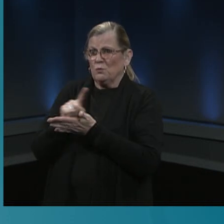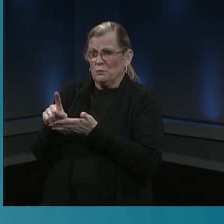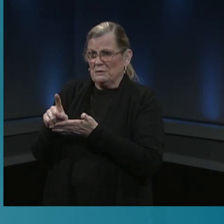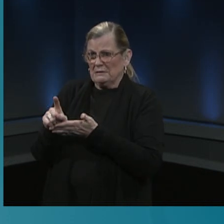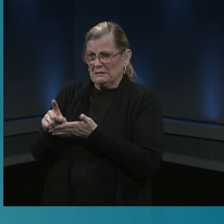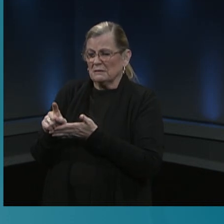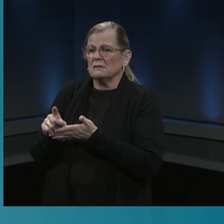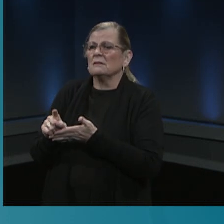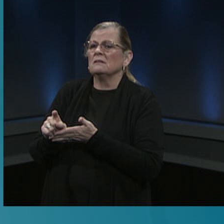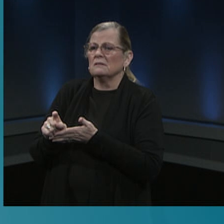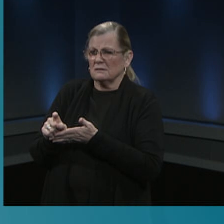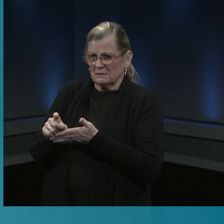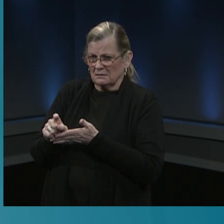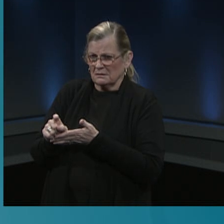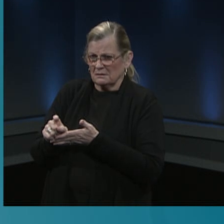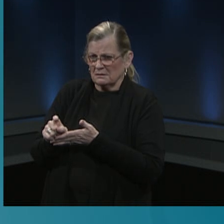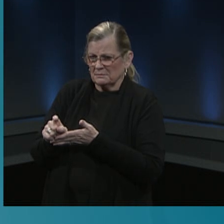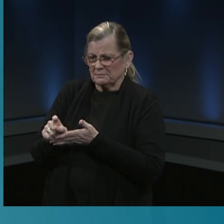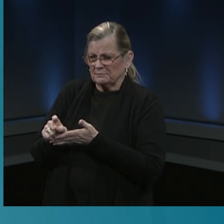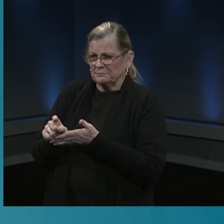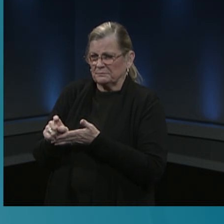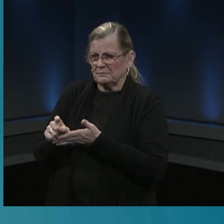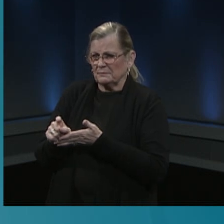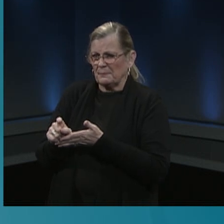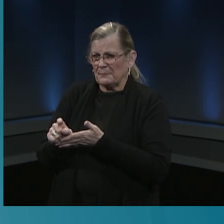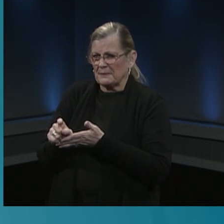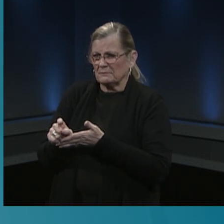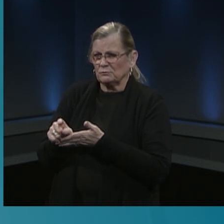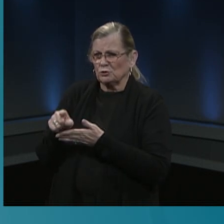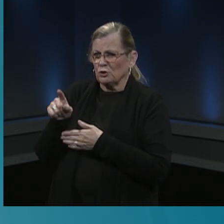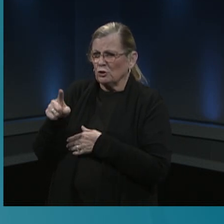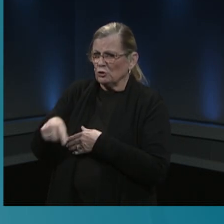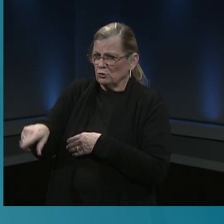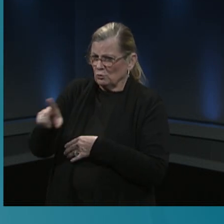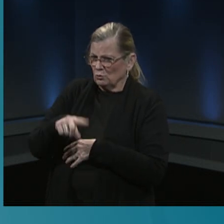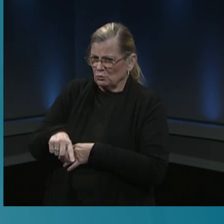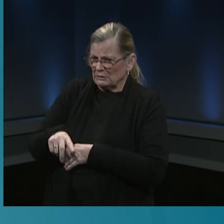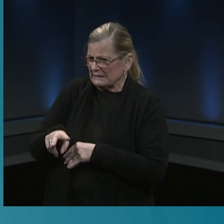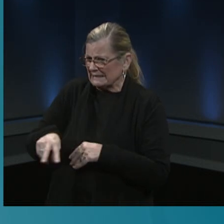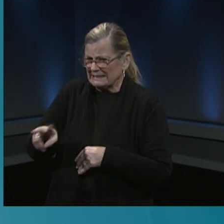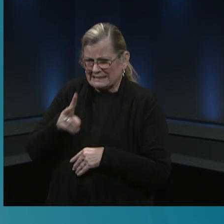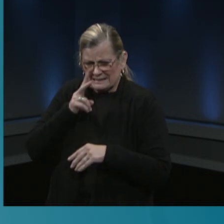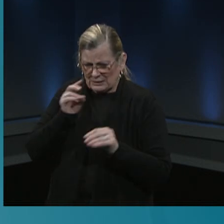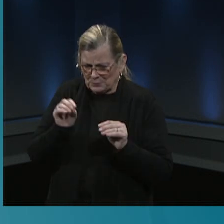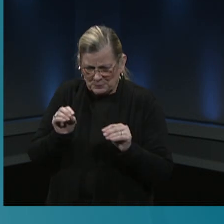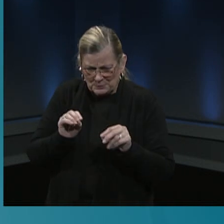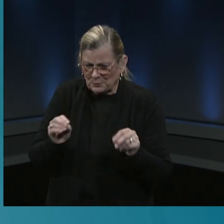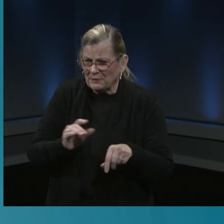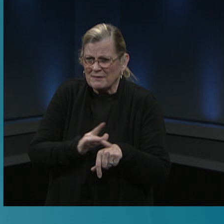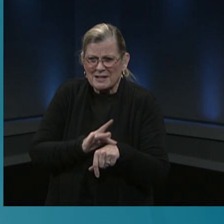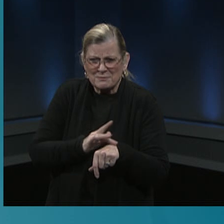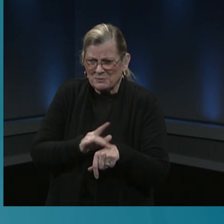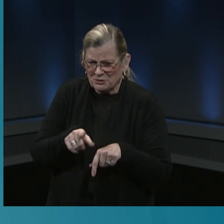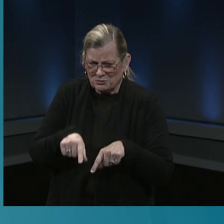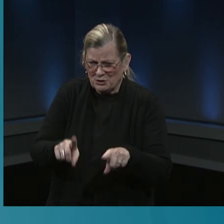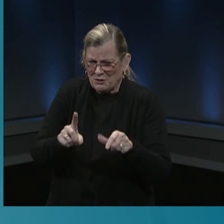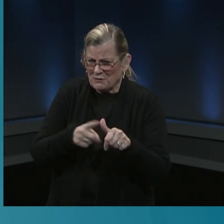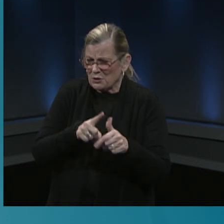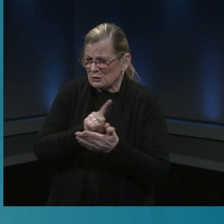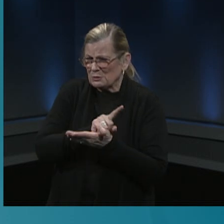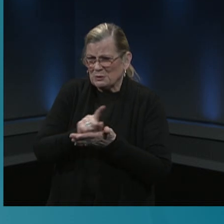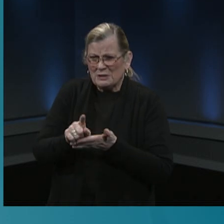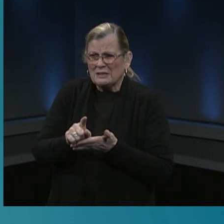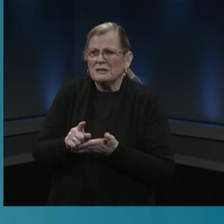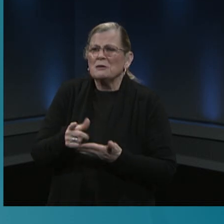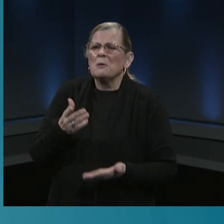um you get in and you're not able to find a schedule time in that first week you may find